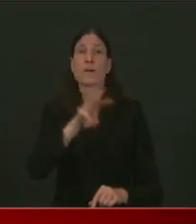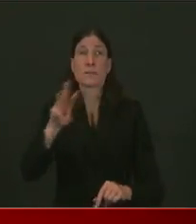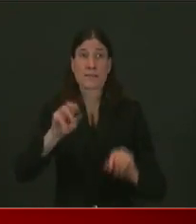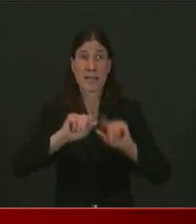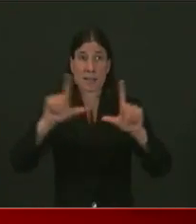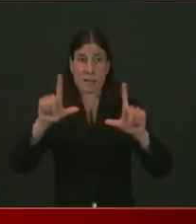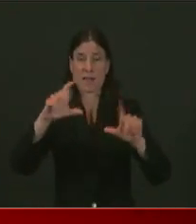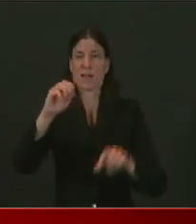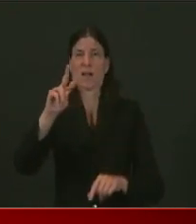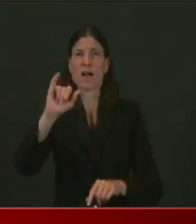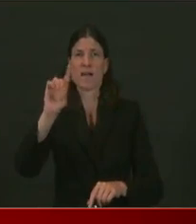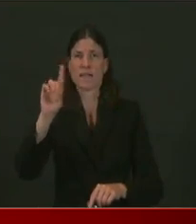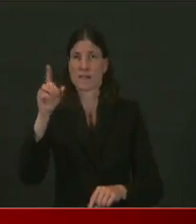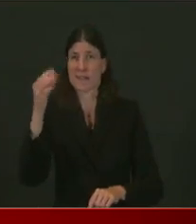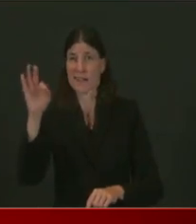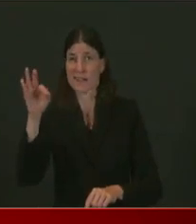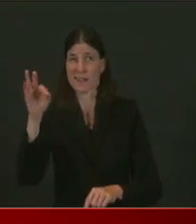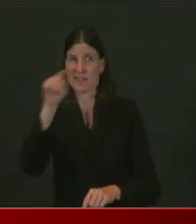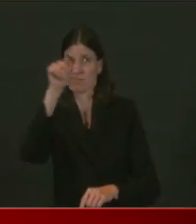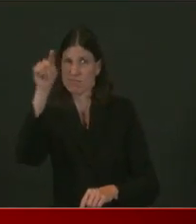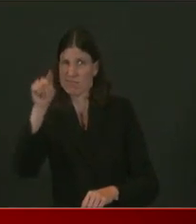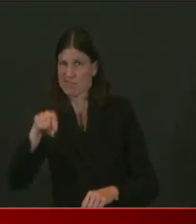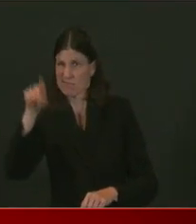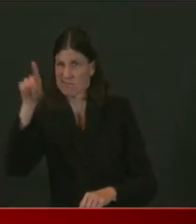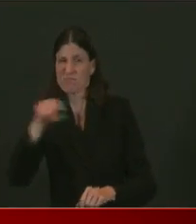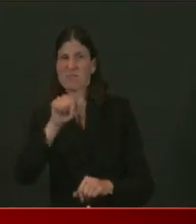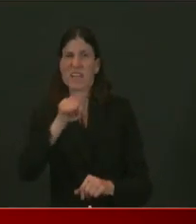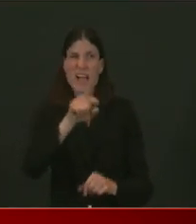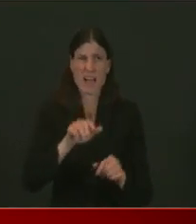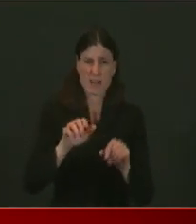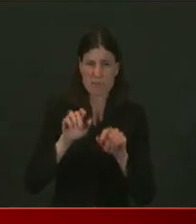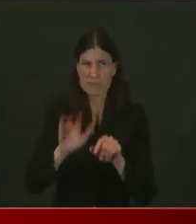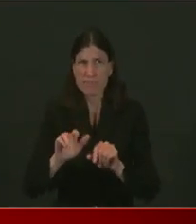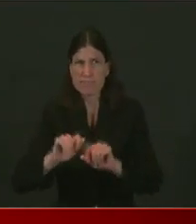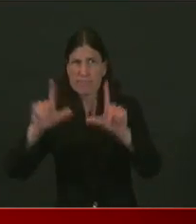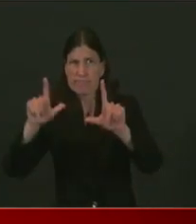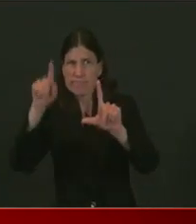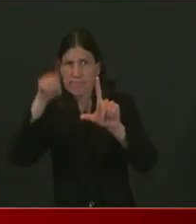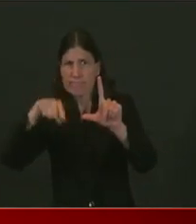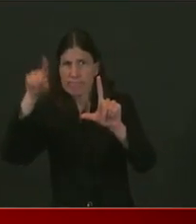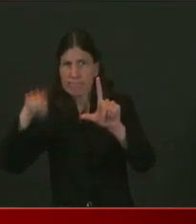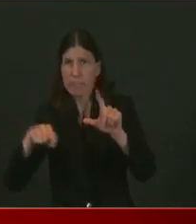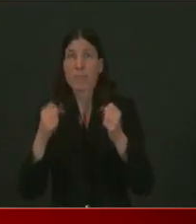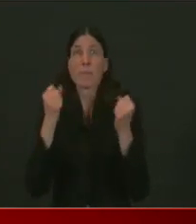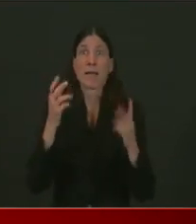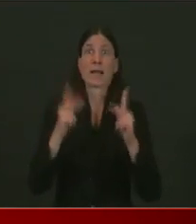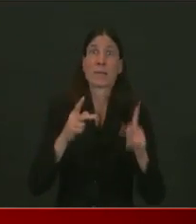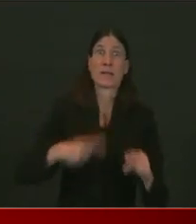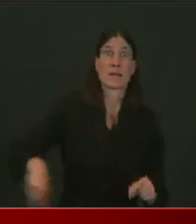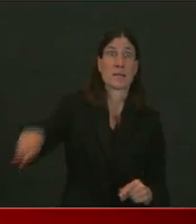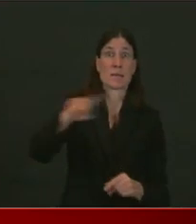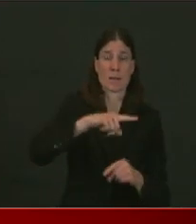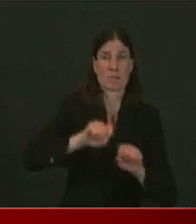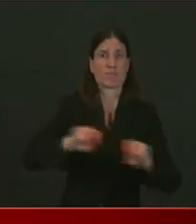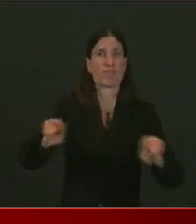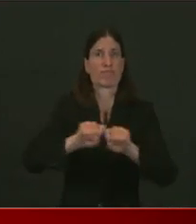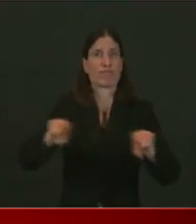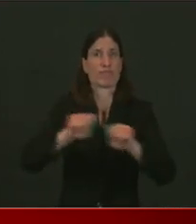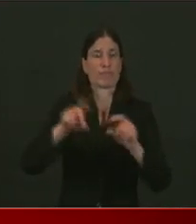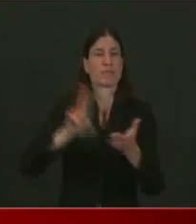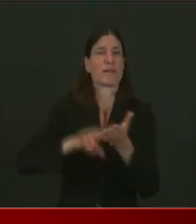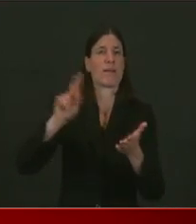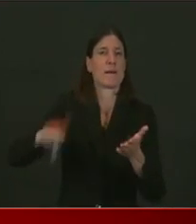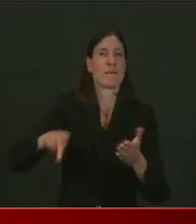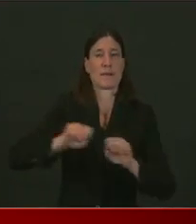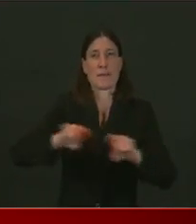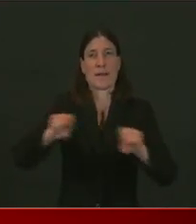thousands of people who are doing that and we get good feedback that it's a useful source of information. What I've been saying from the beginning is